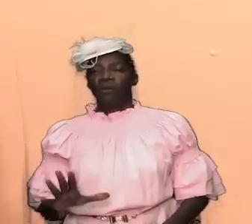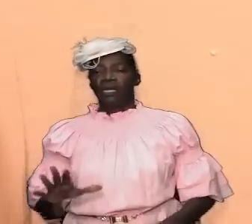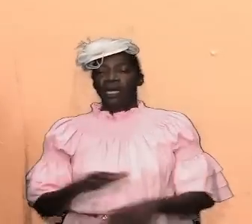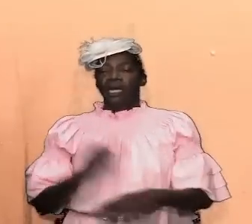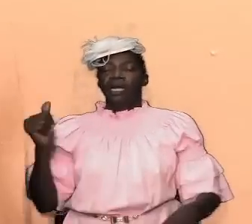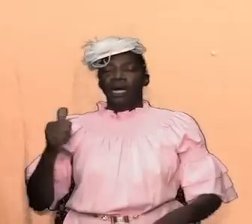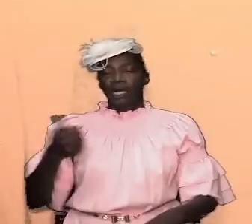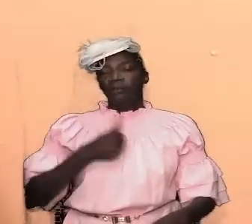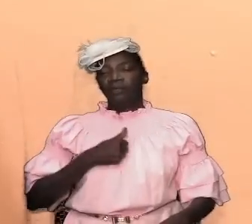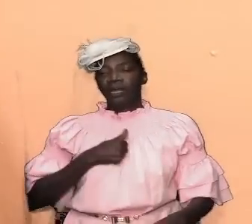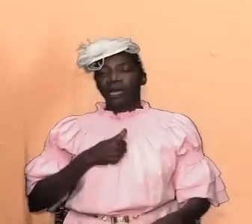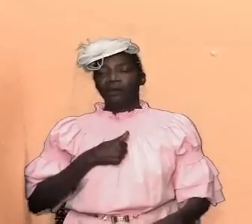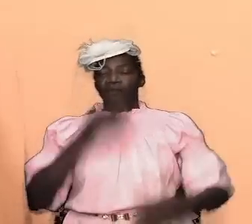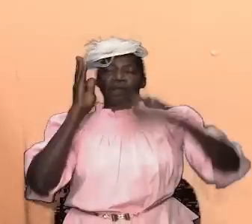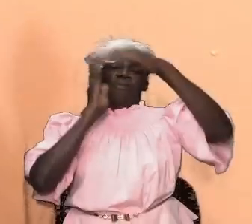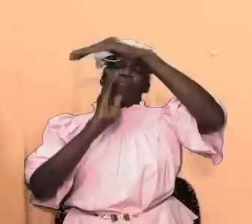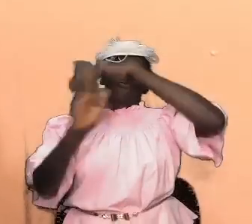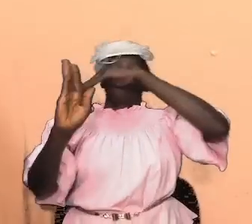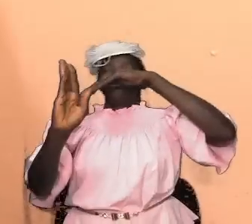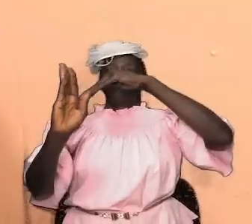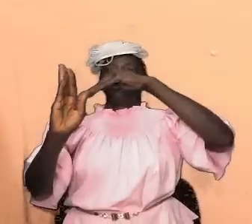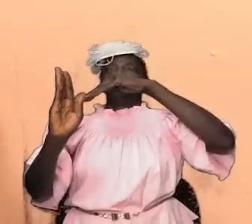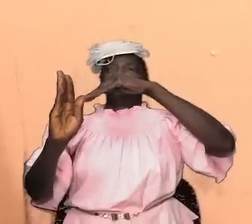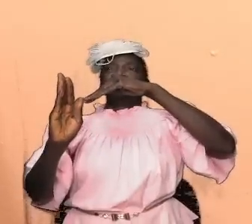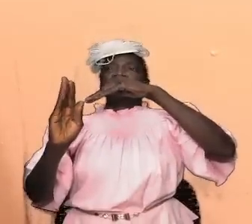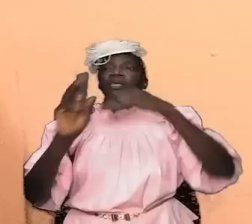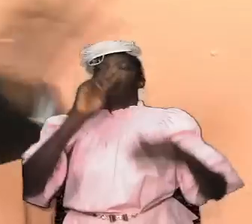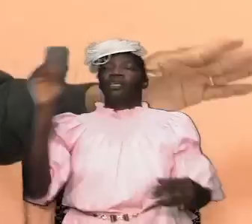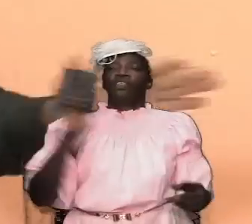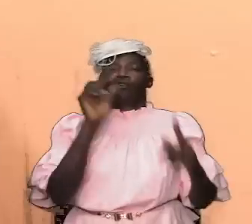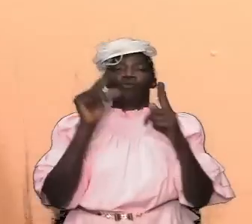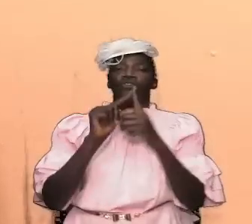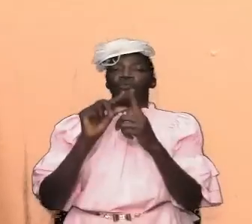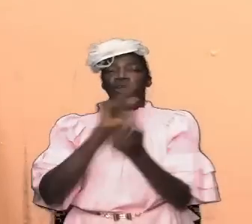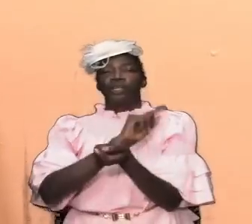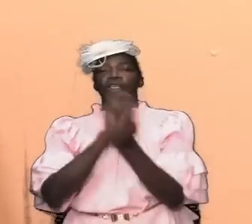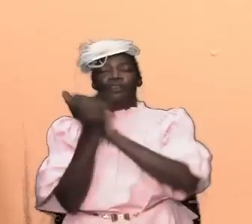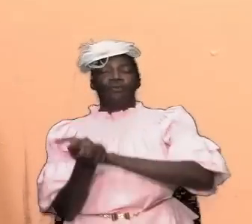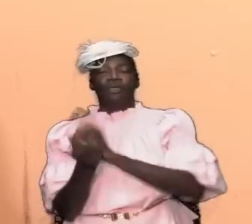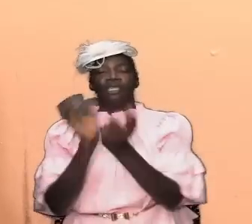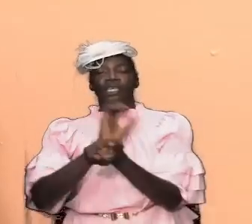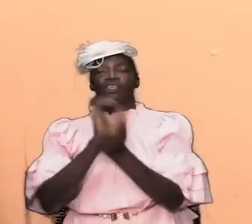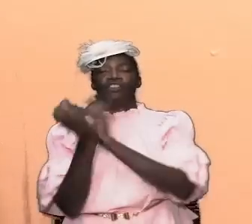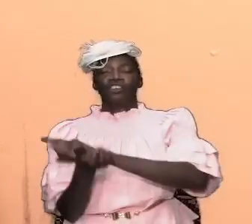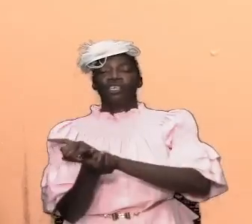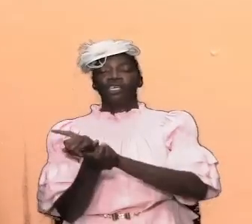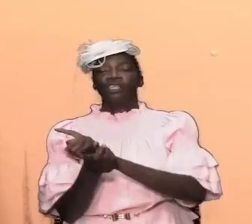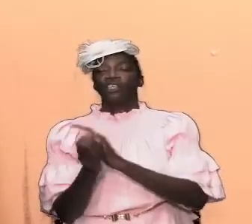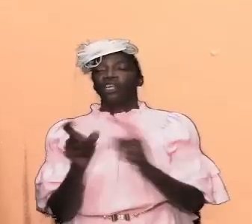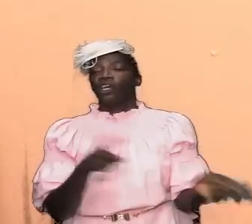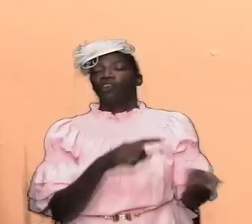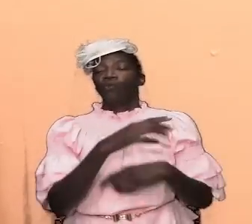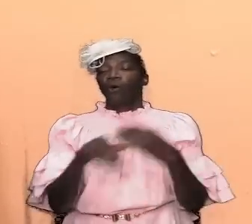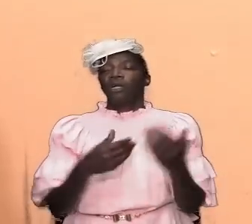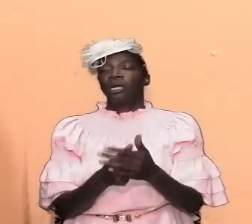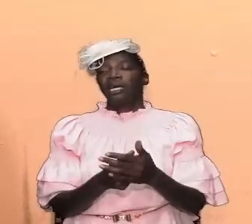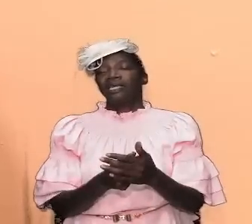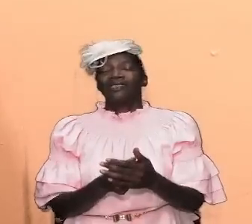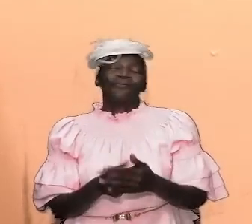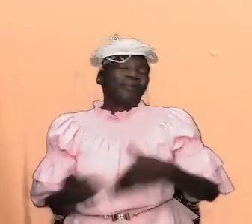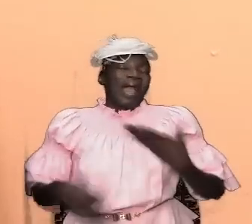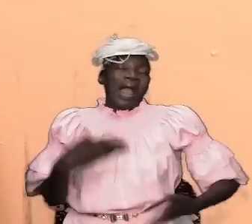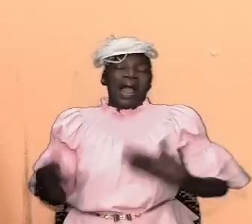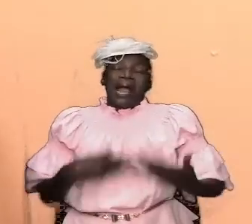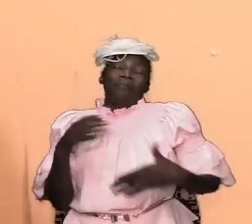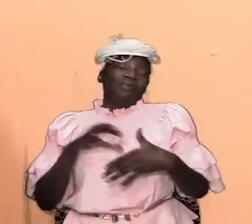and they use the word and they twist it and they turn it and they change it and they do all kinds of things with it and it appeals to the flesh it makes us